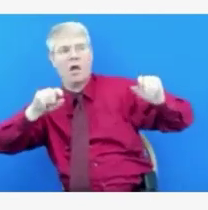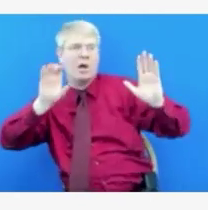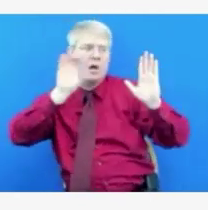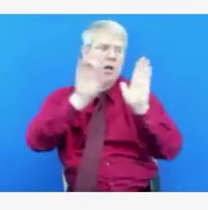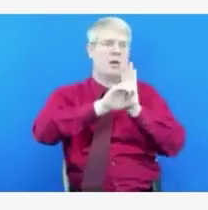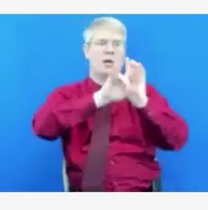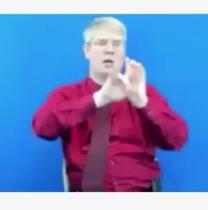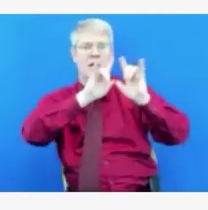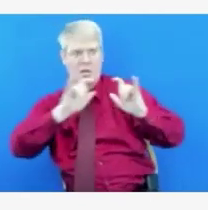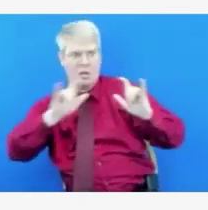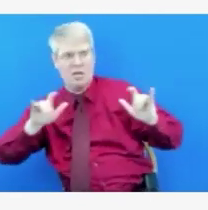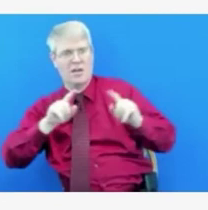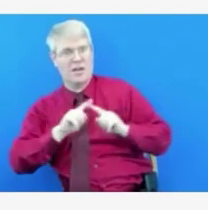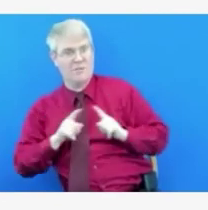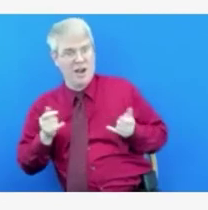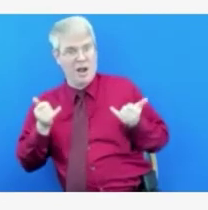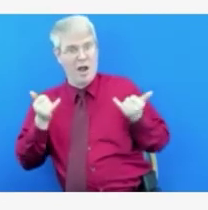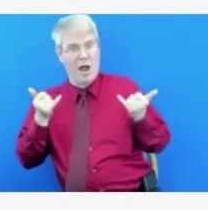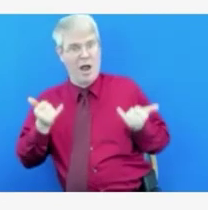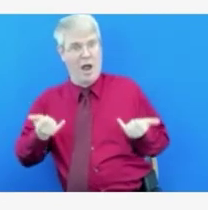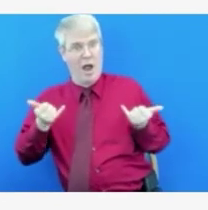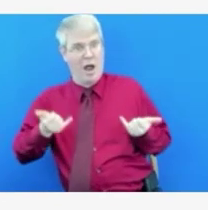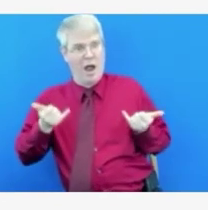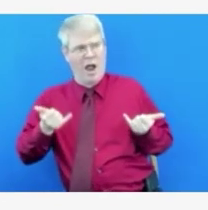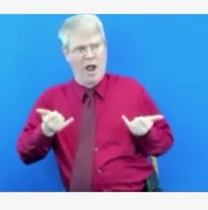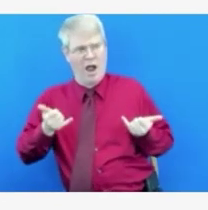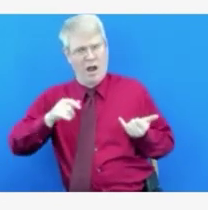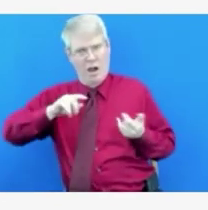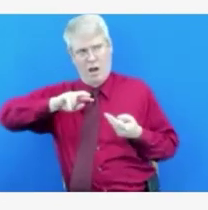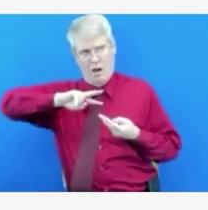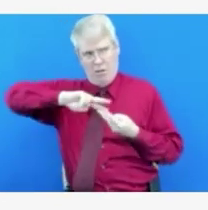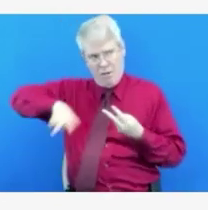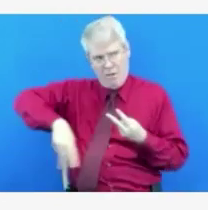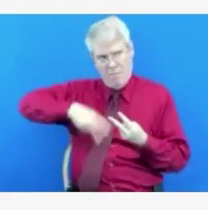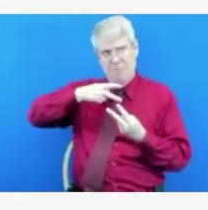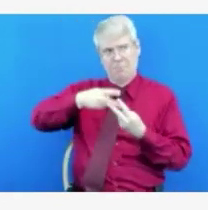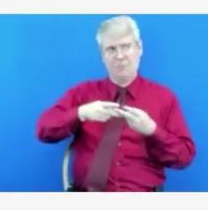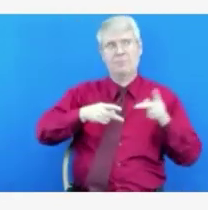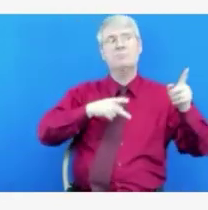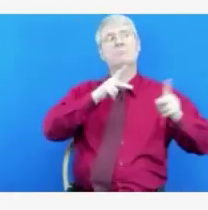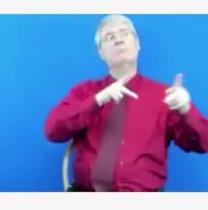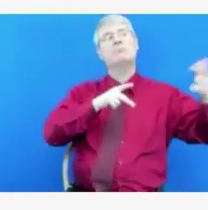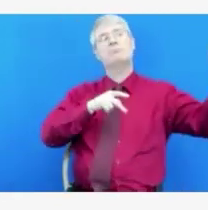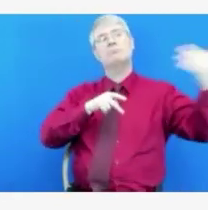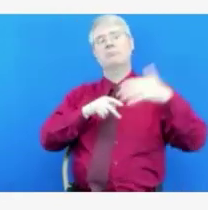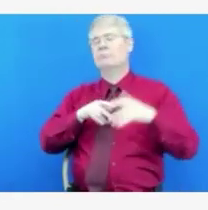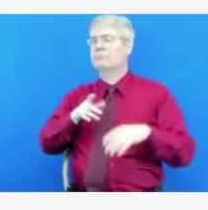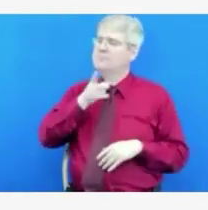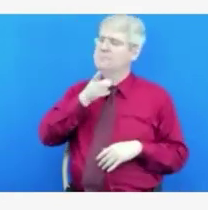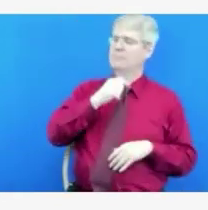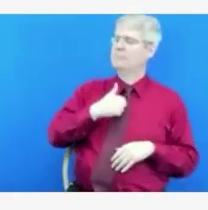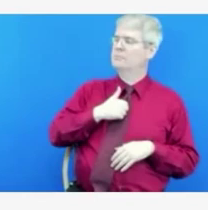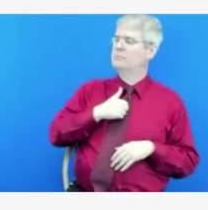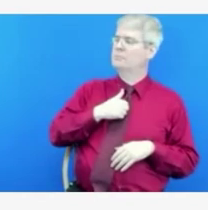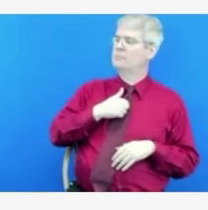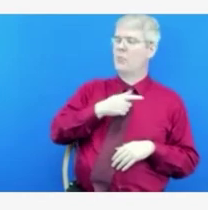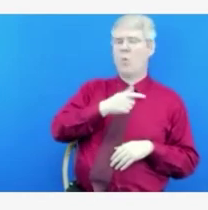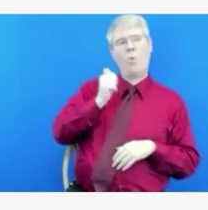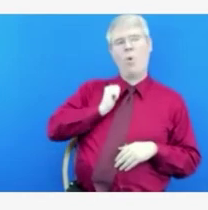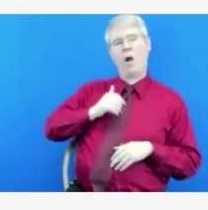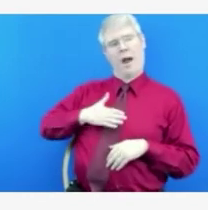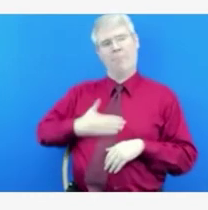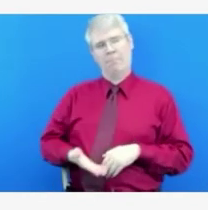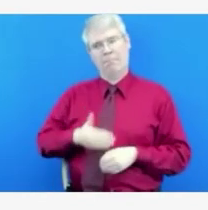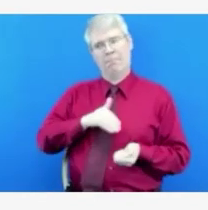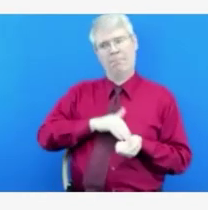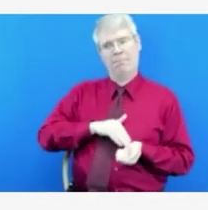that they're working in healthcare? Like, I feel as though there's this divide between people these days in everything, in every part of our